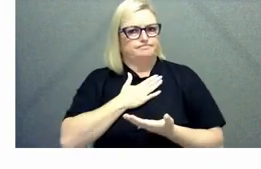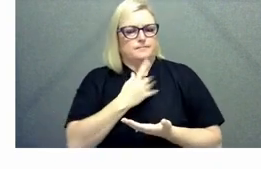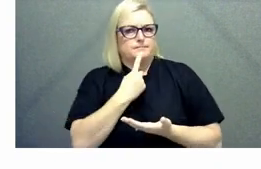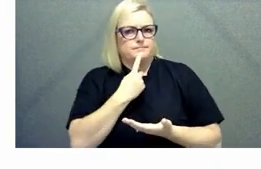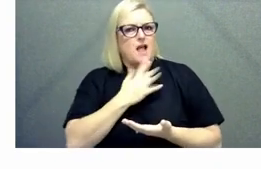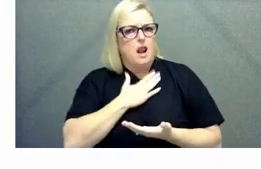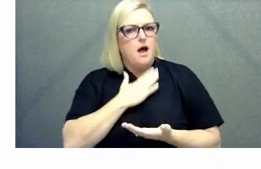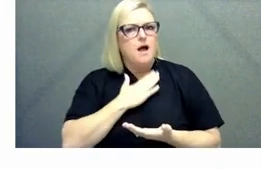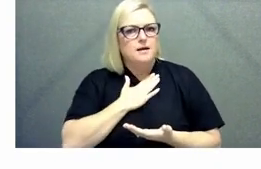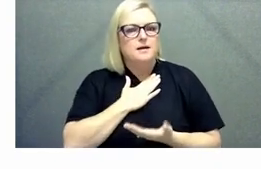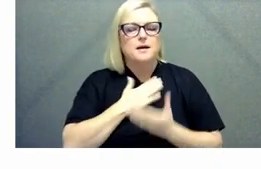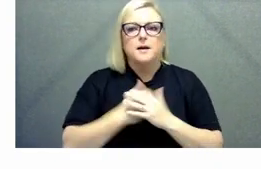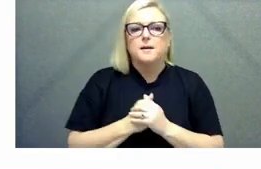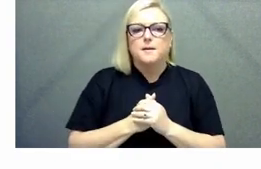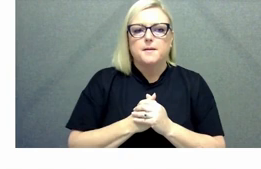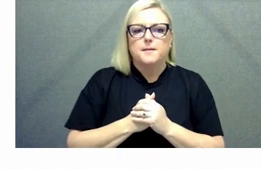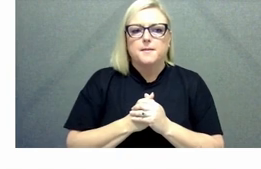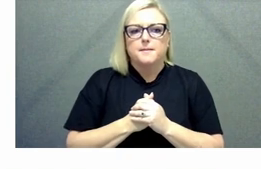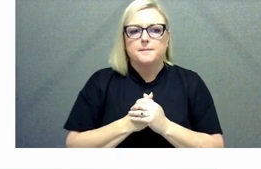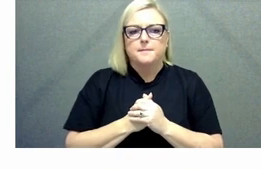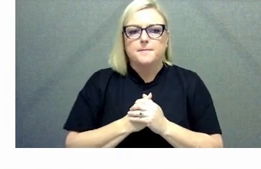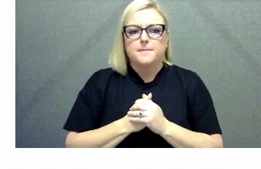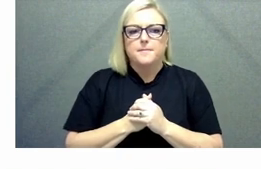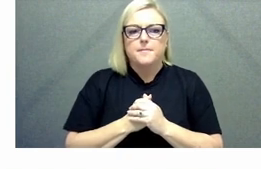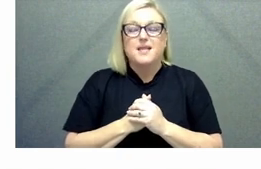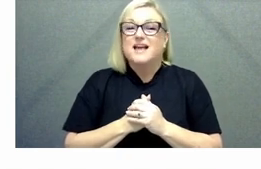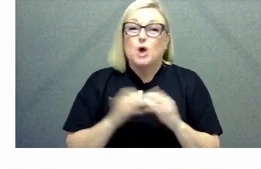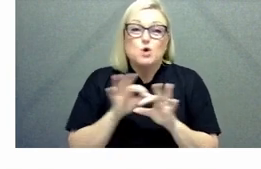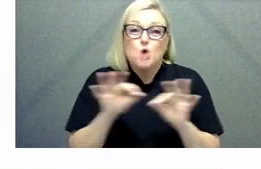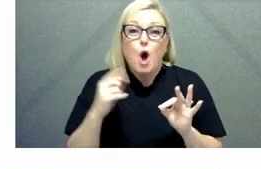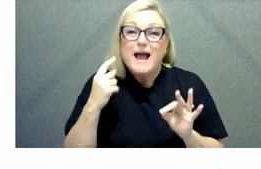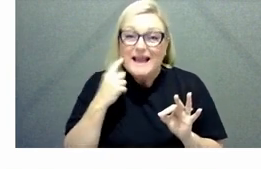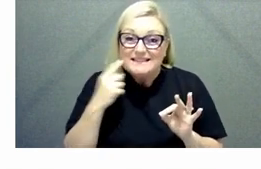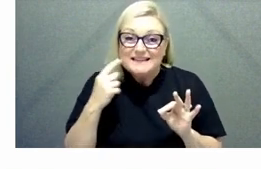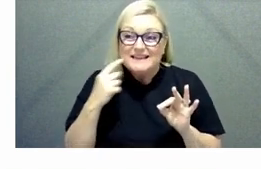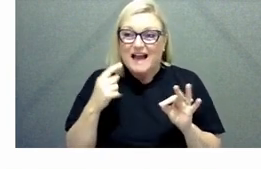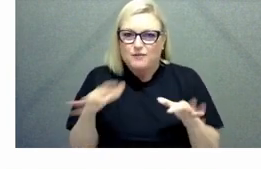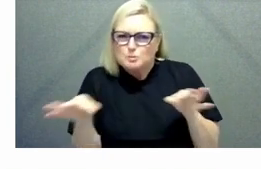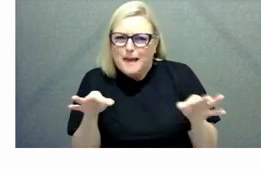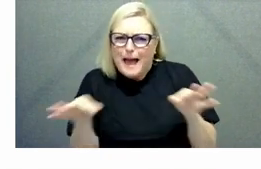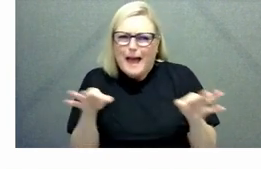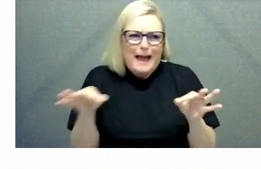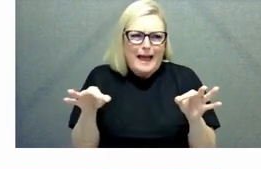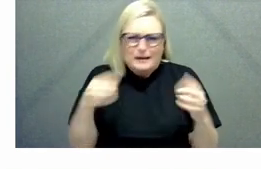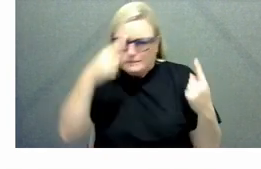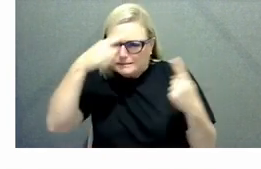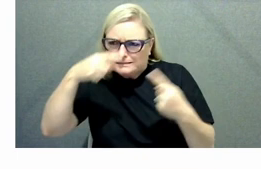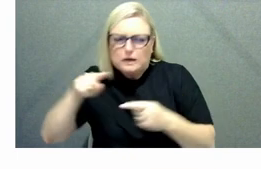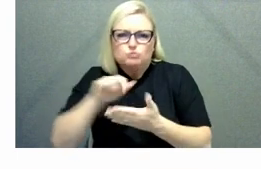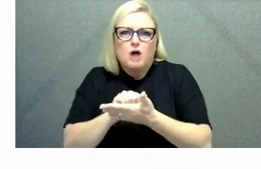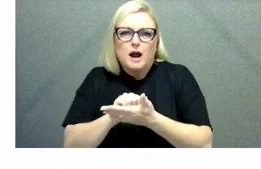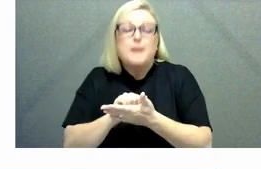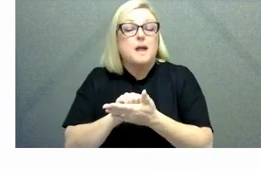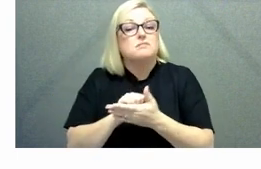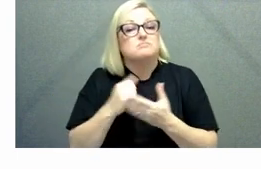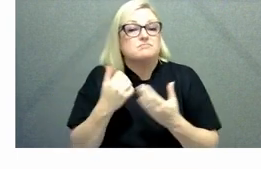also from a leadership perspective so it's not easy it takes work but that's sort of some of the experience and the approach that we're taking at